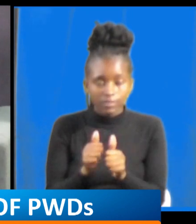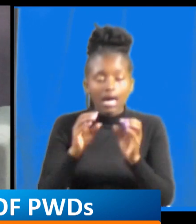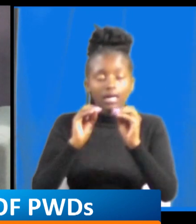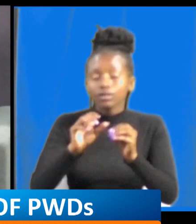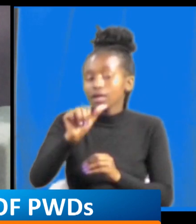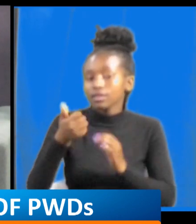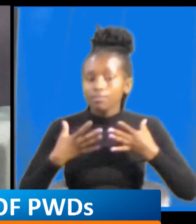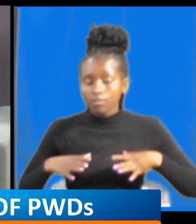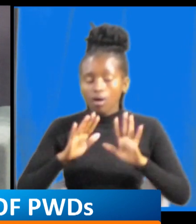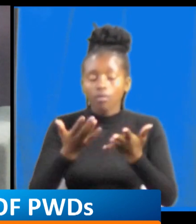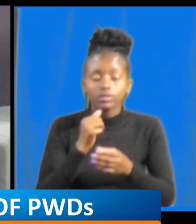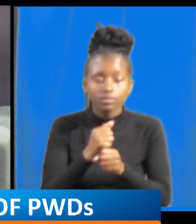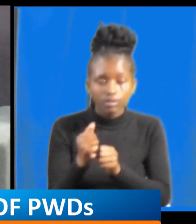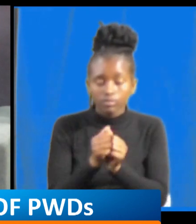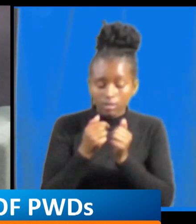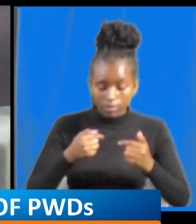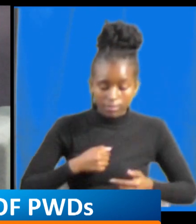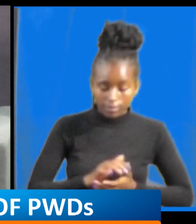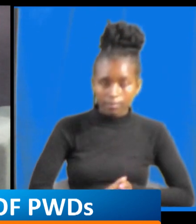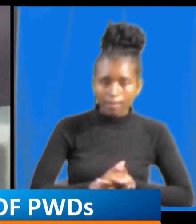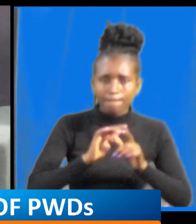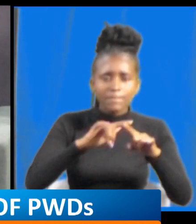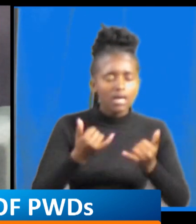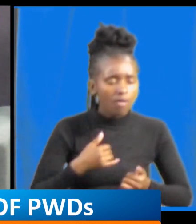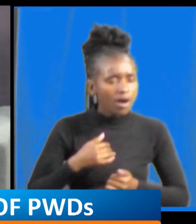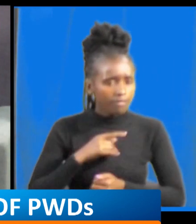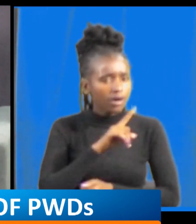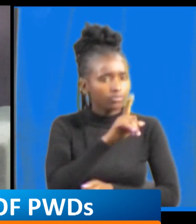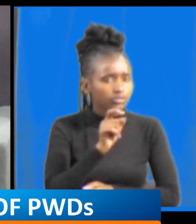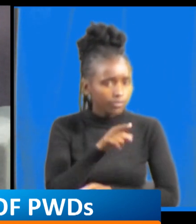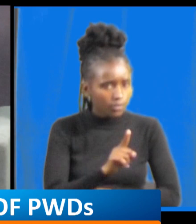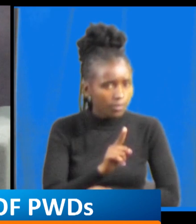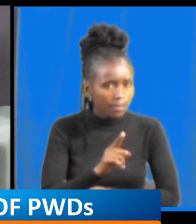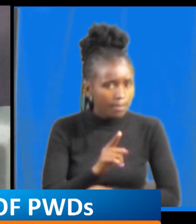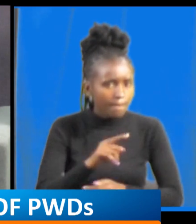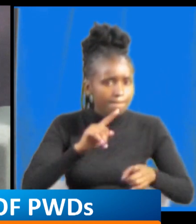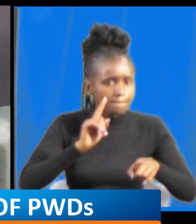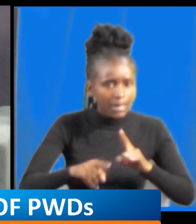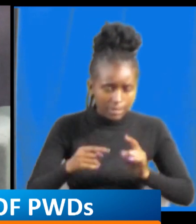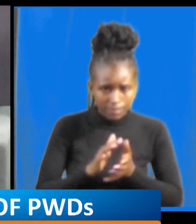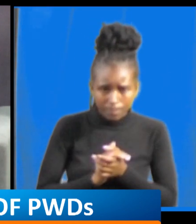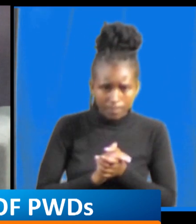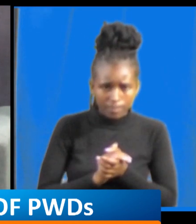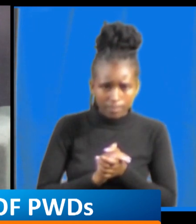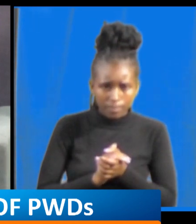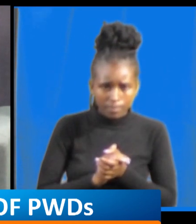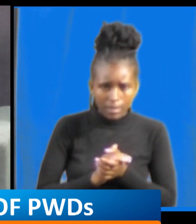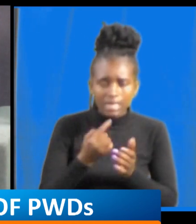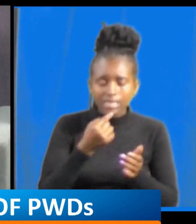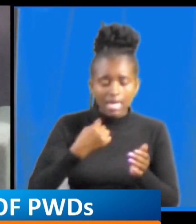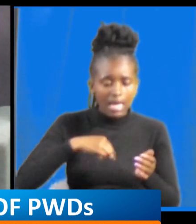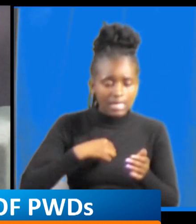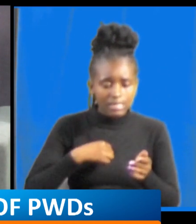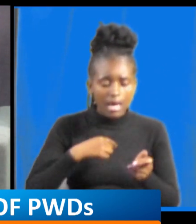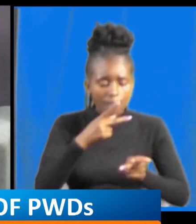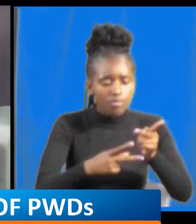you this question because probably vanessa you might not be able to remember when she joined and how was the procedure maybe for